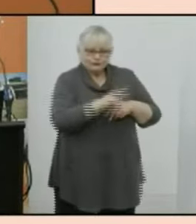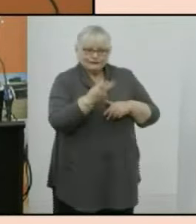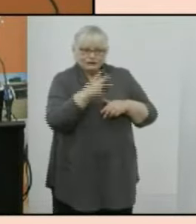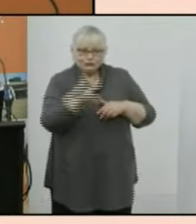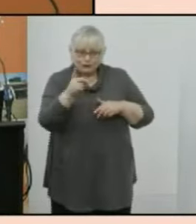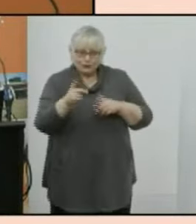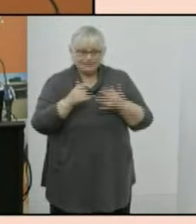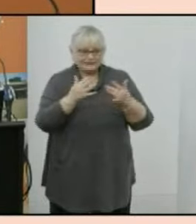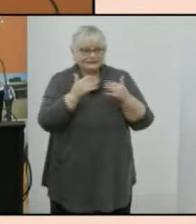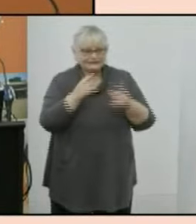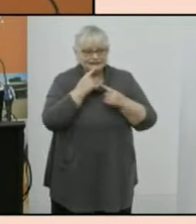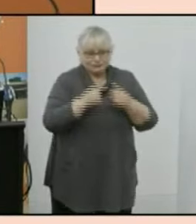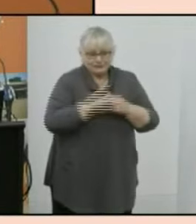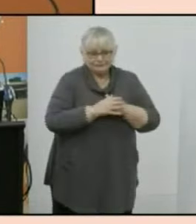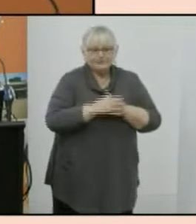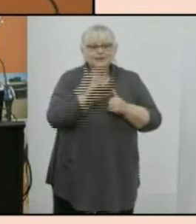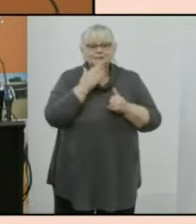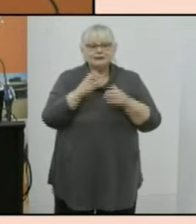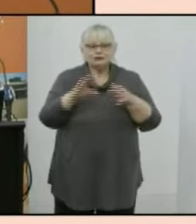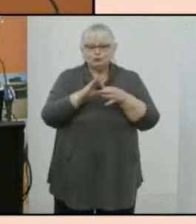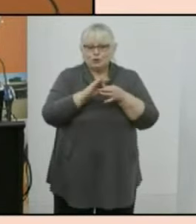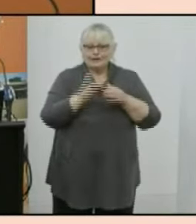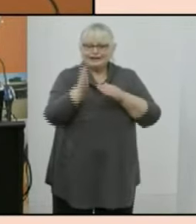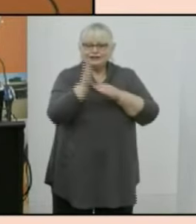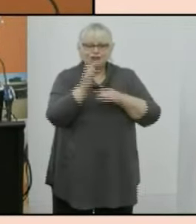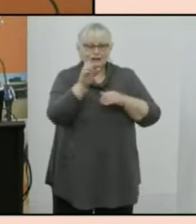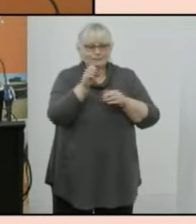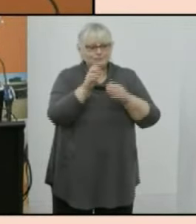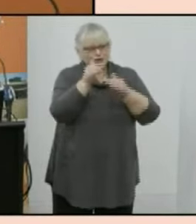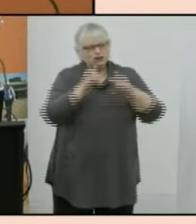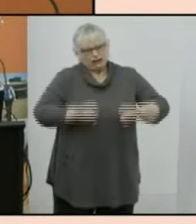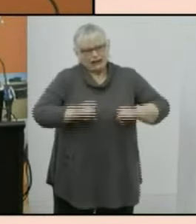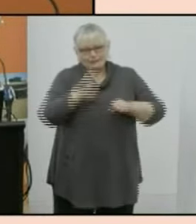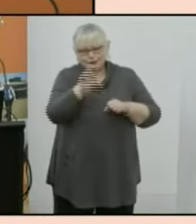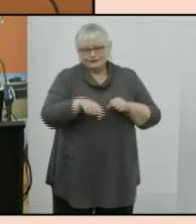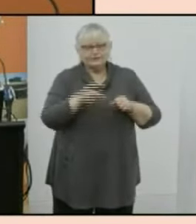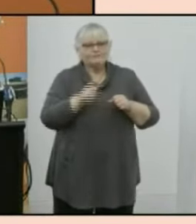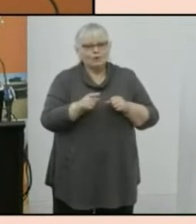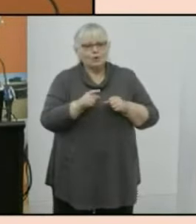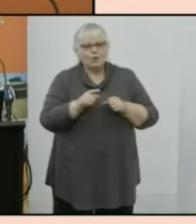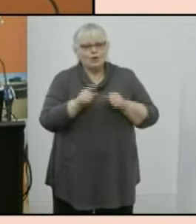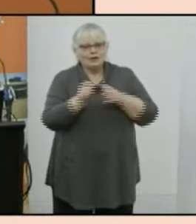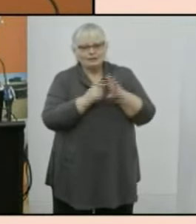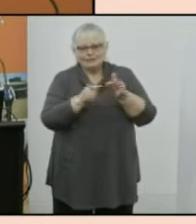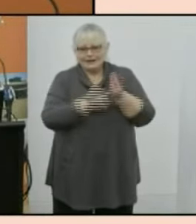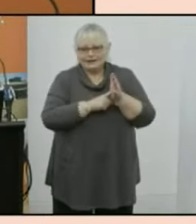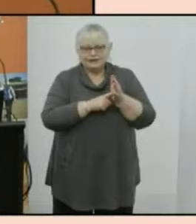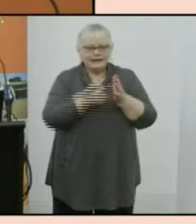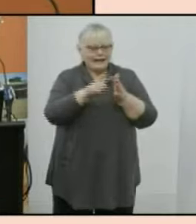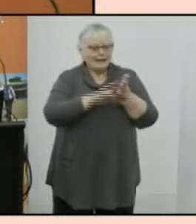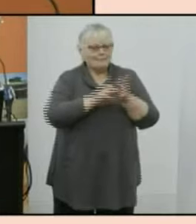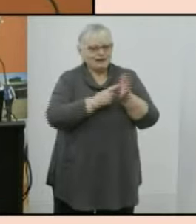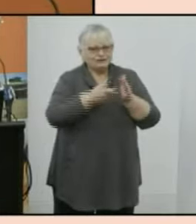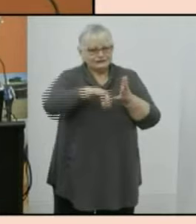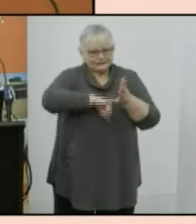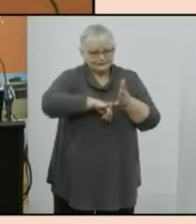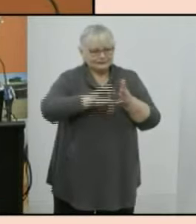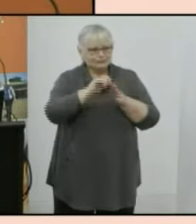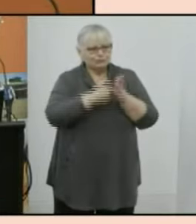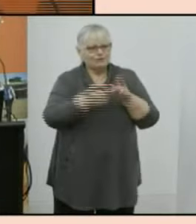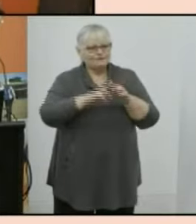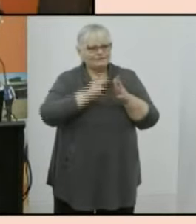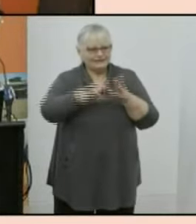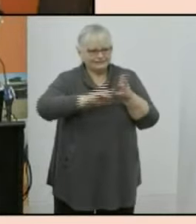please join me in welcoming the chairperson for the independent assurance panel emeritus professor sandra harding